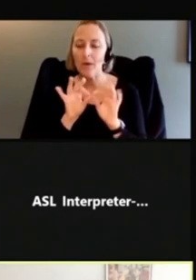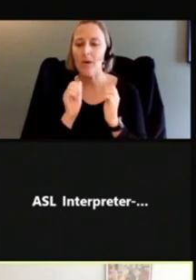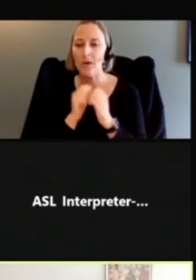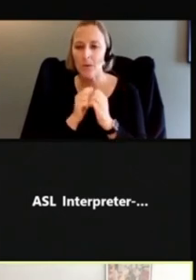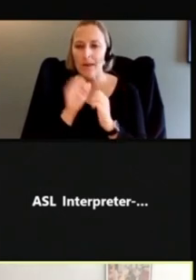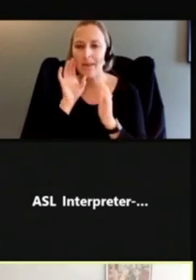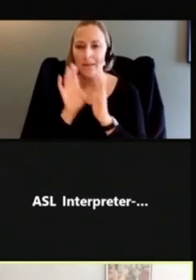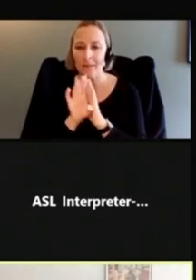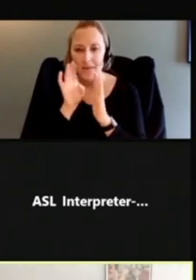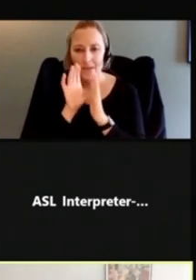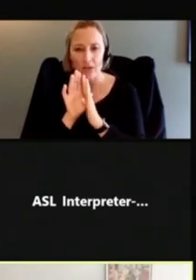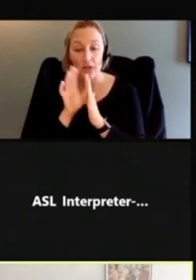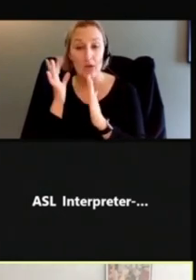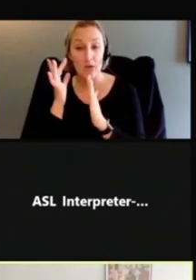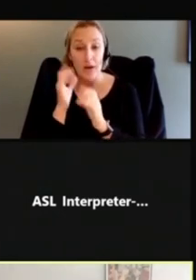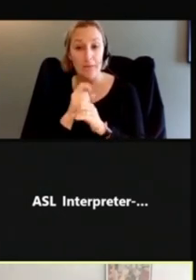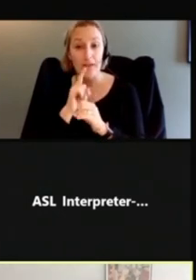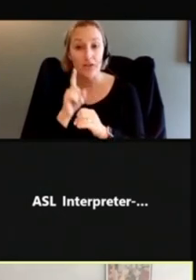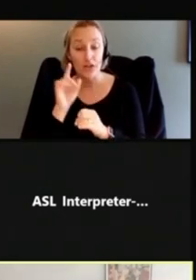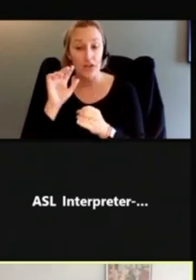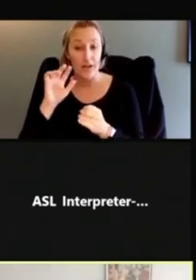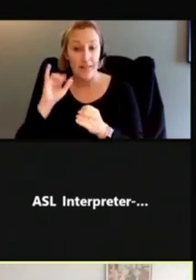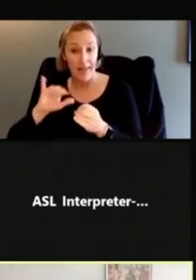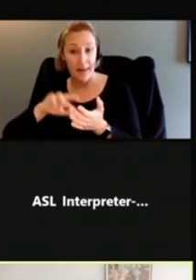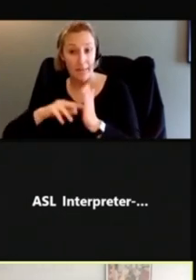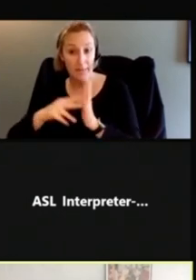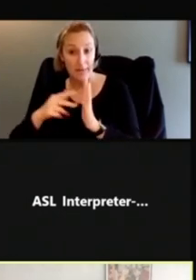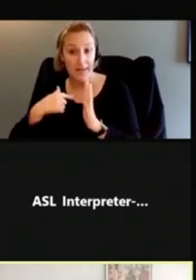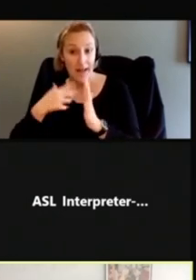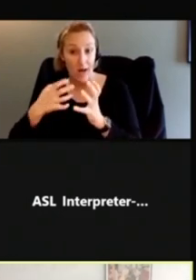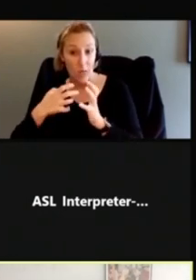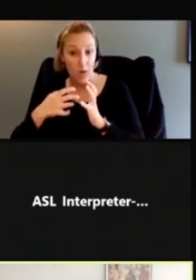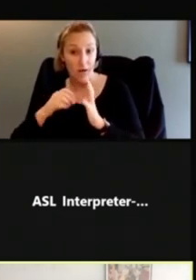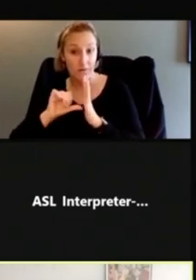the meaning that you convey is actually coming through in your images.